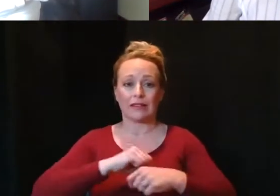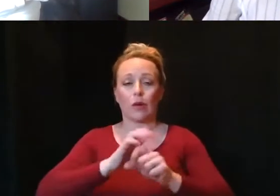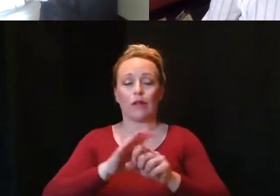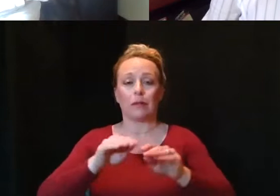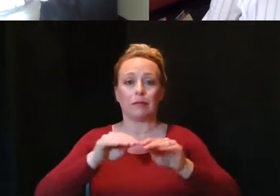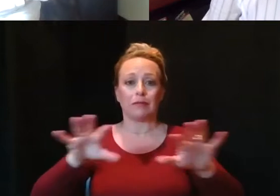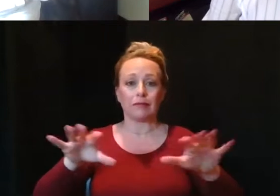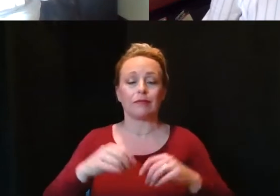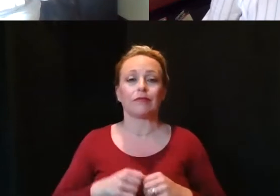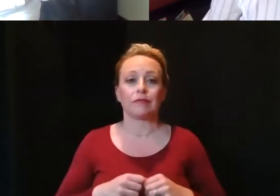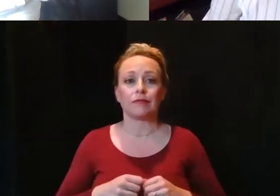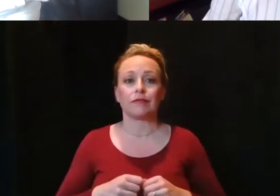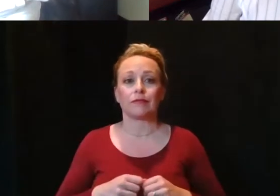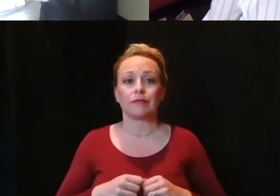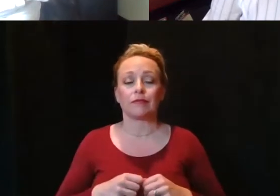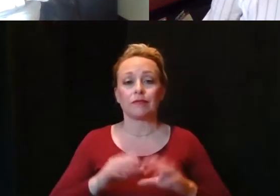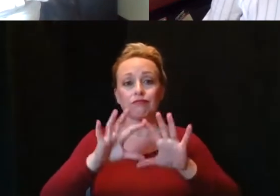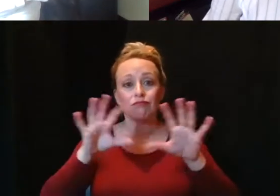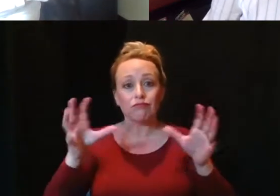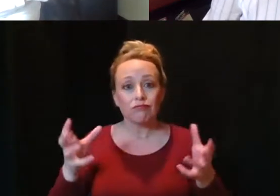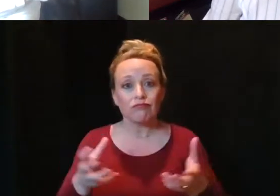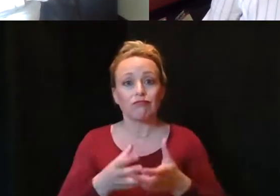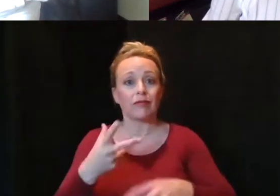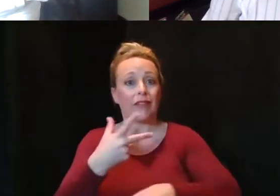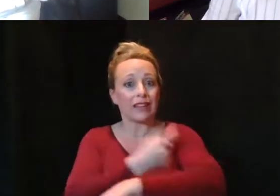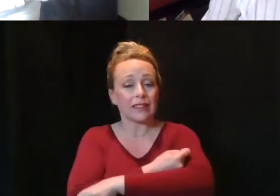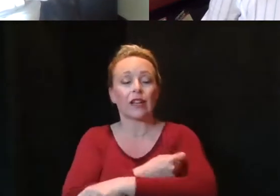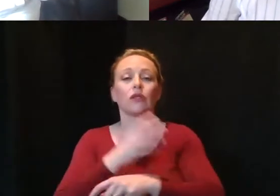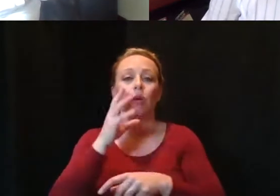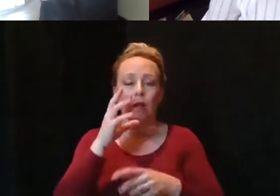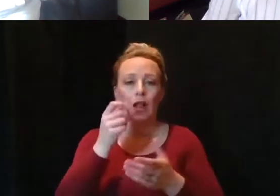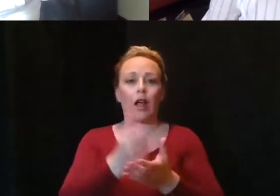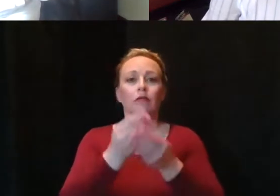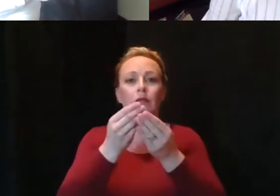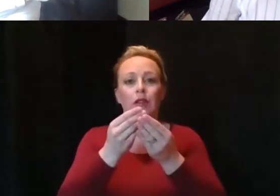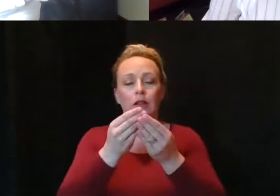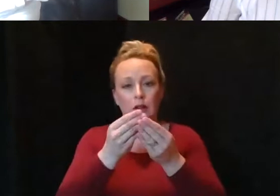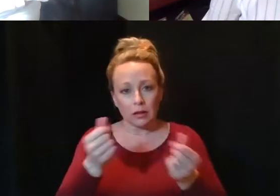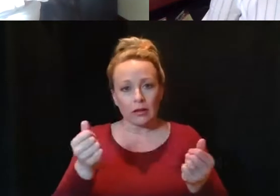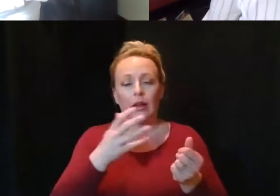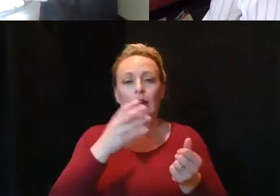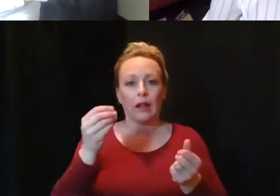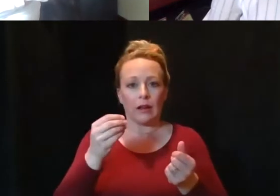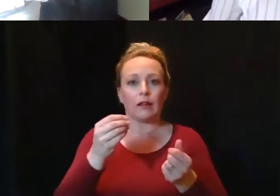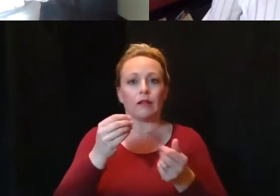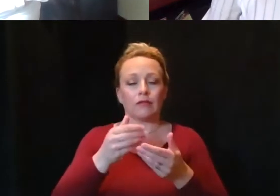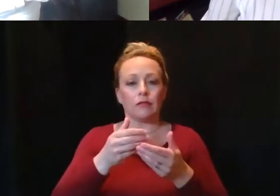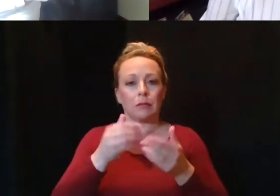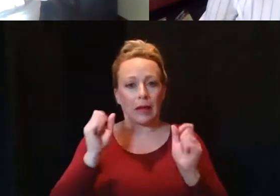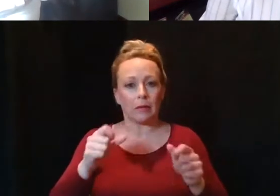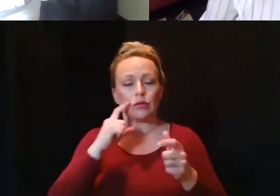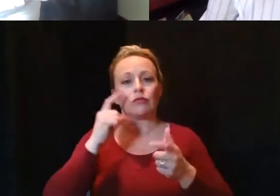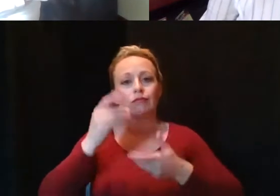vaccination is what will get us to the other side of the pandemic, but it's only one of the tools to prevent more infection.